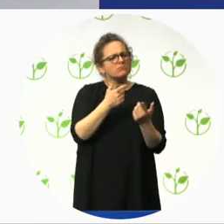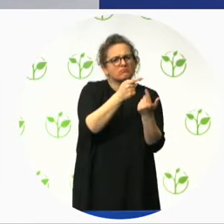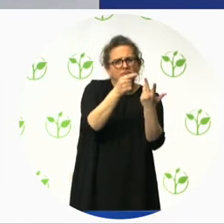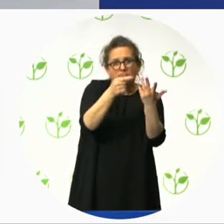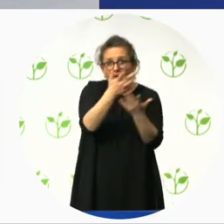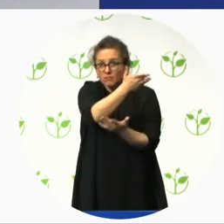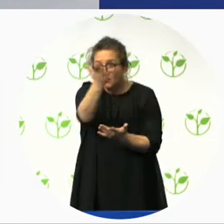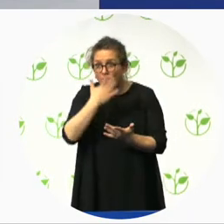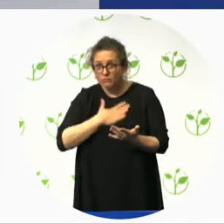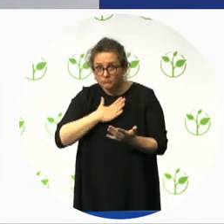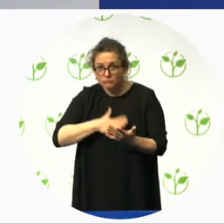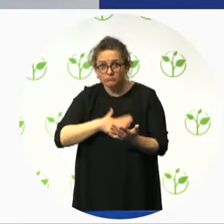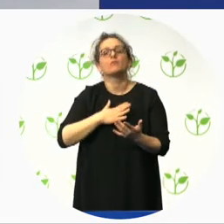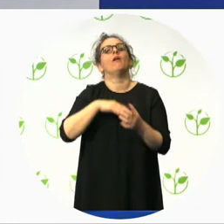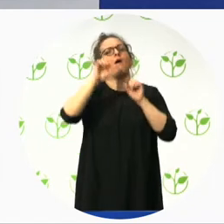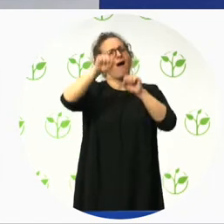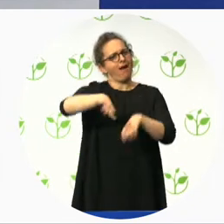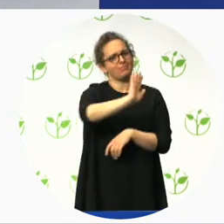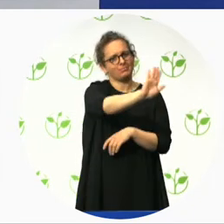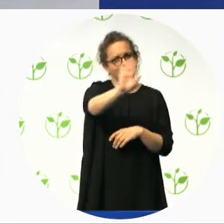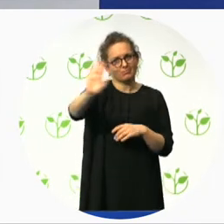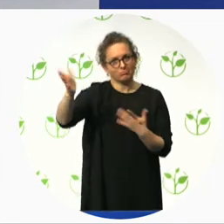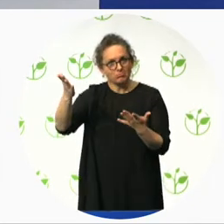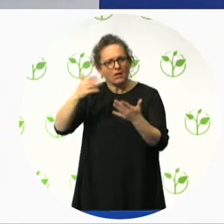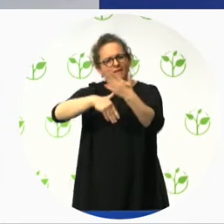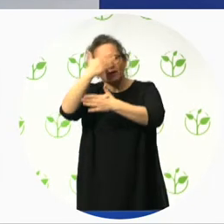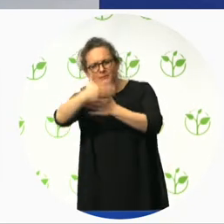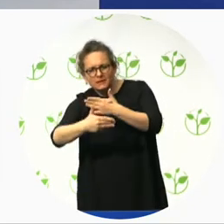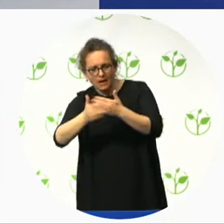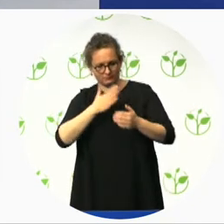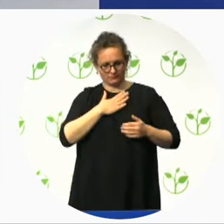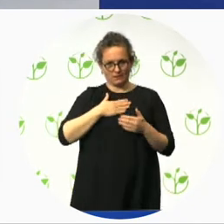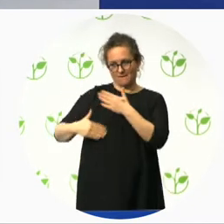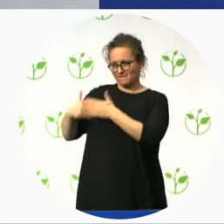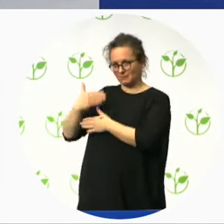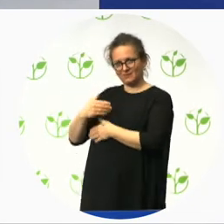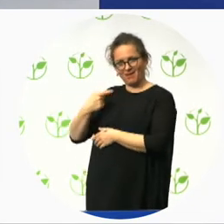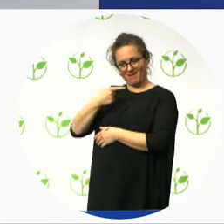to read about the program or to contact myself or colleagues to discuss further.